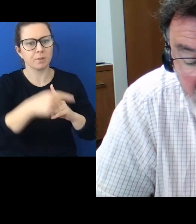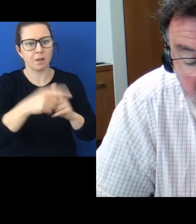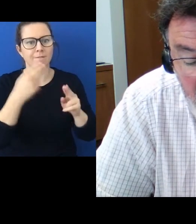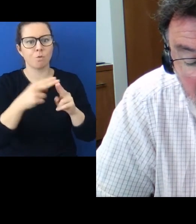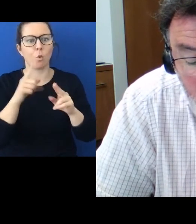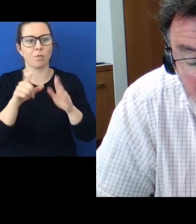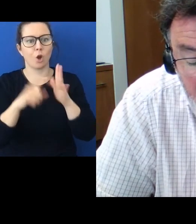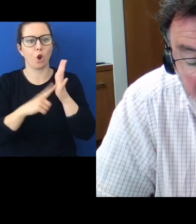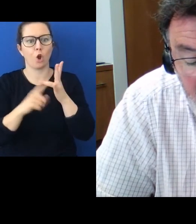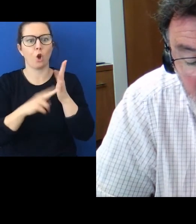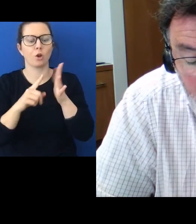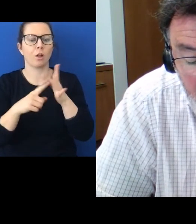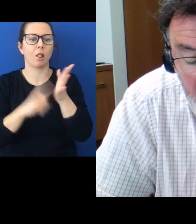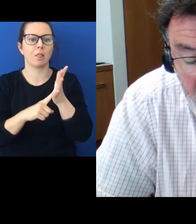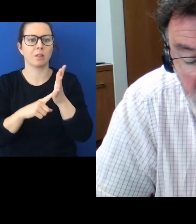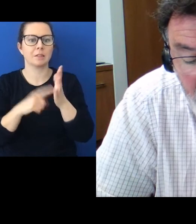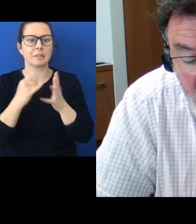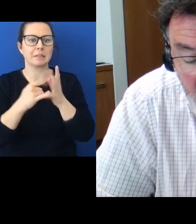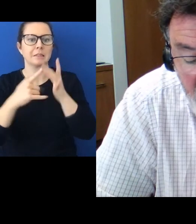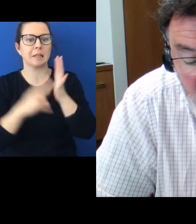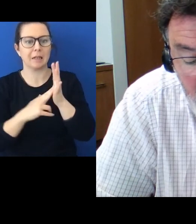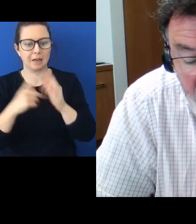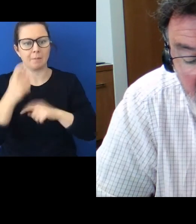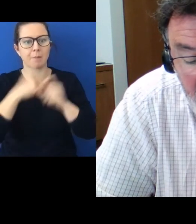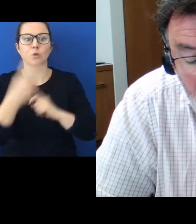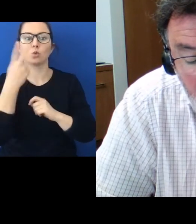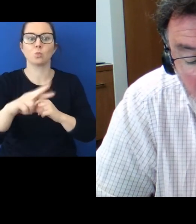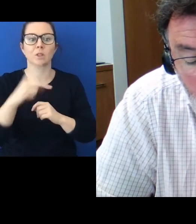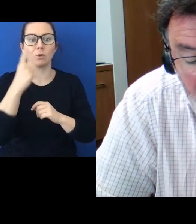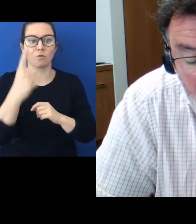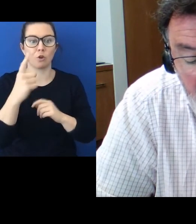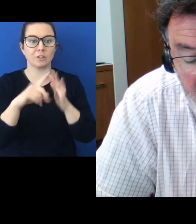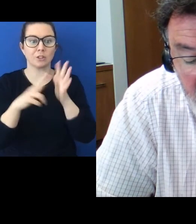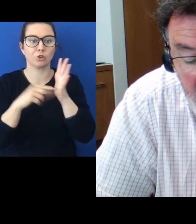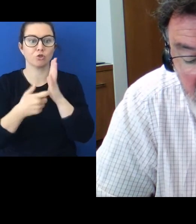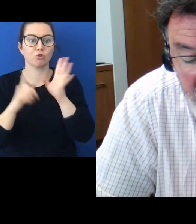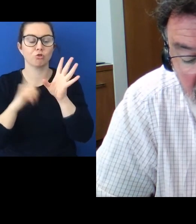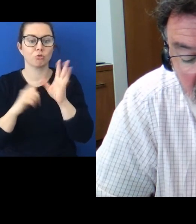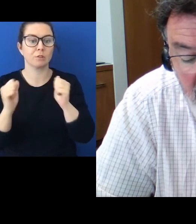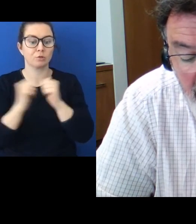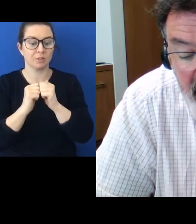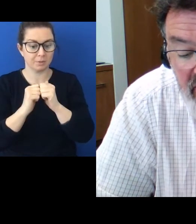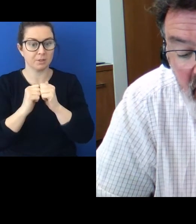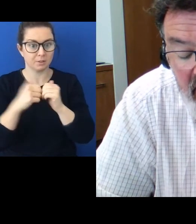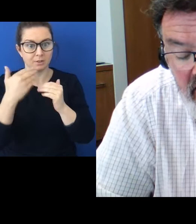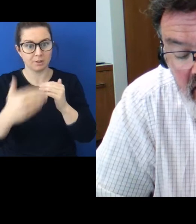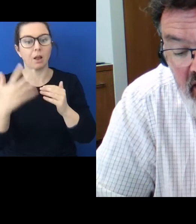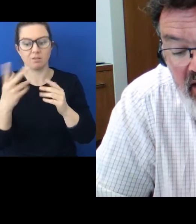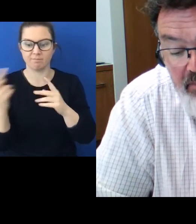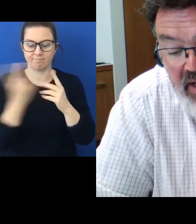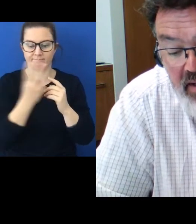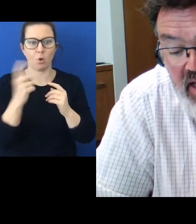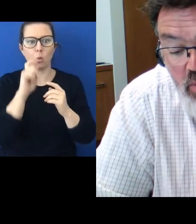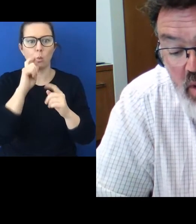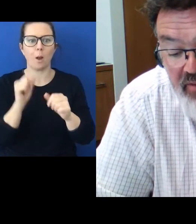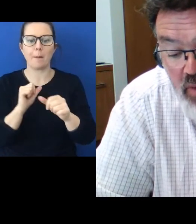into a 21st century relationship of mutual advantage in which through joint and agreed action both sides end